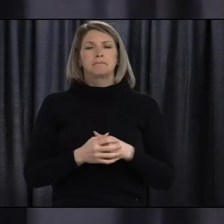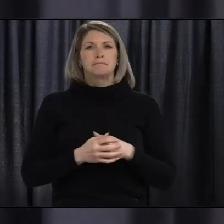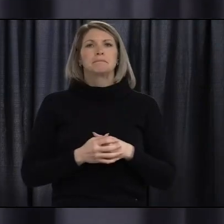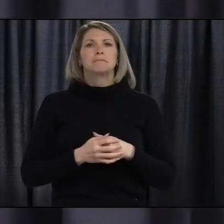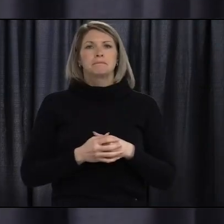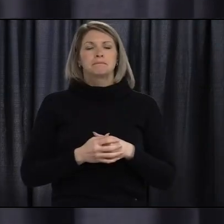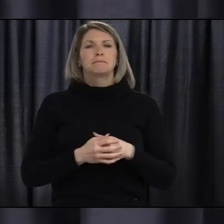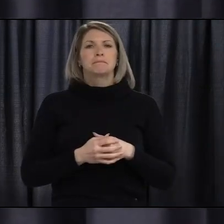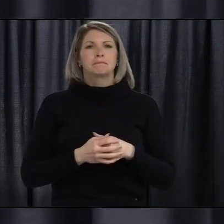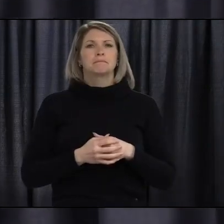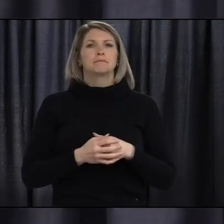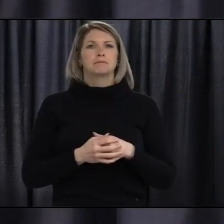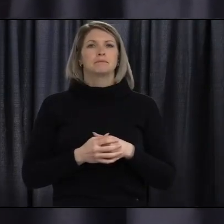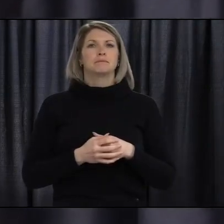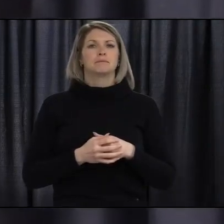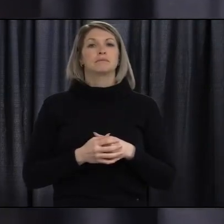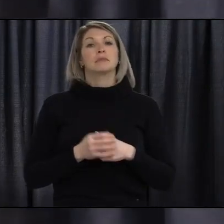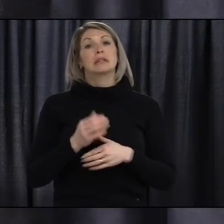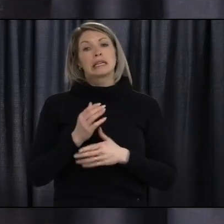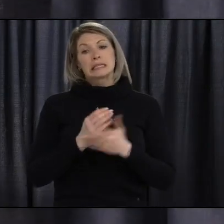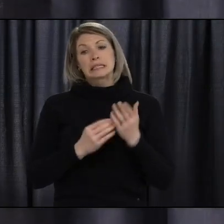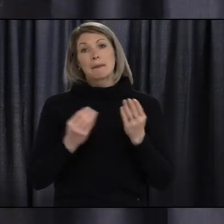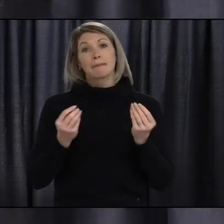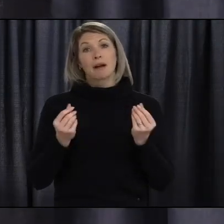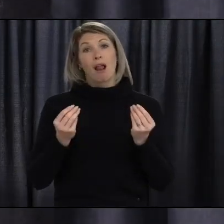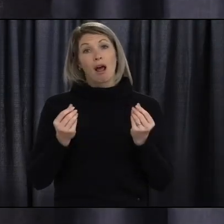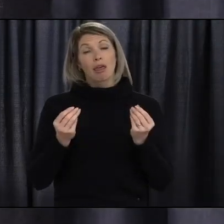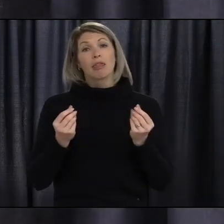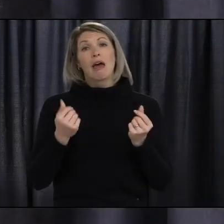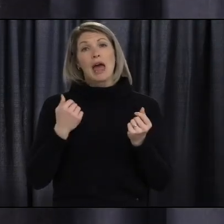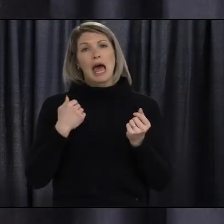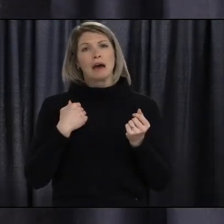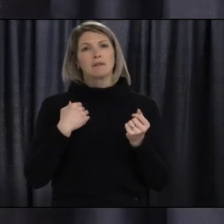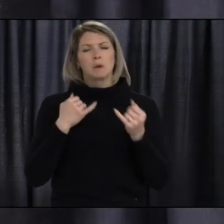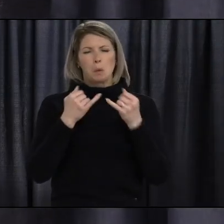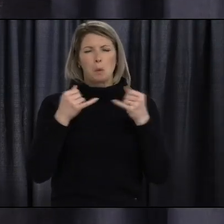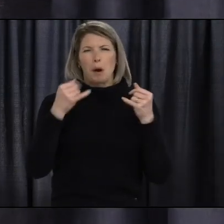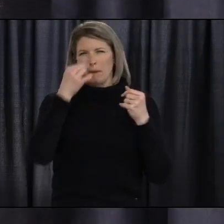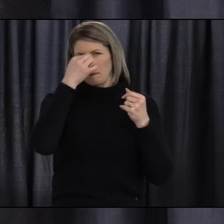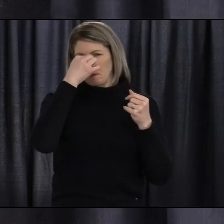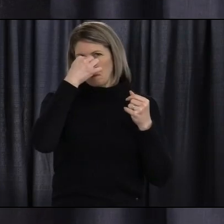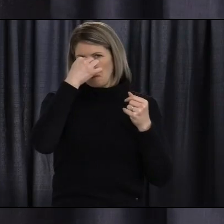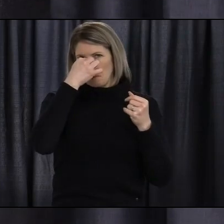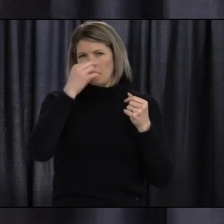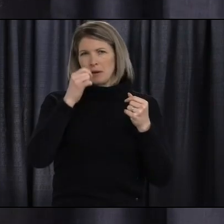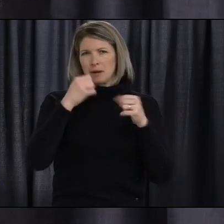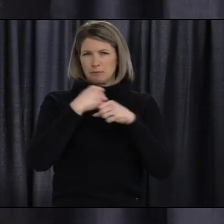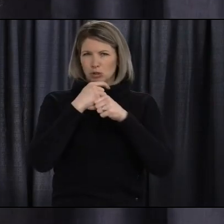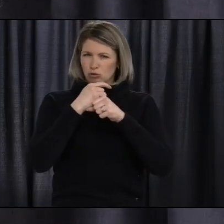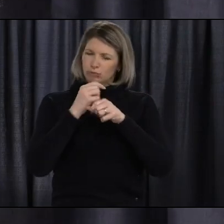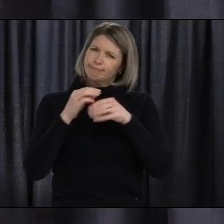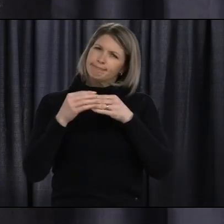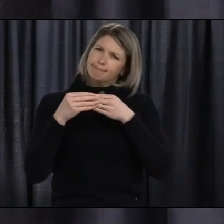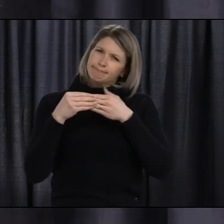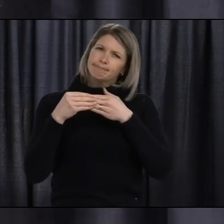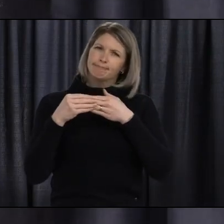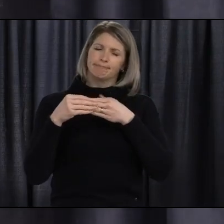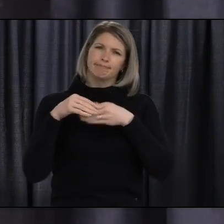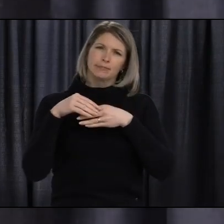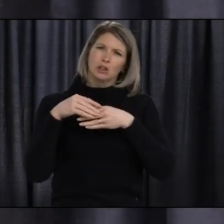possible. Again, some cloth masks have a wire to tighten it over the nose. Once again, it